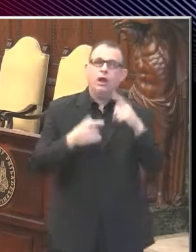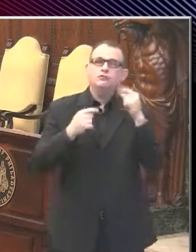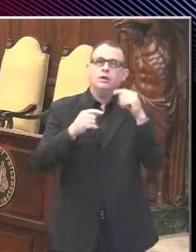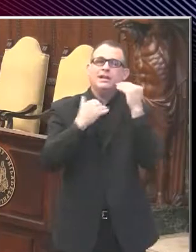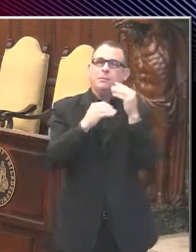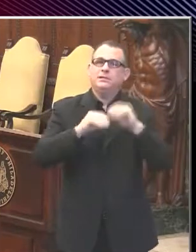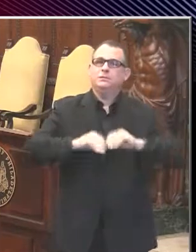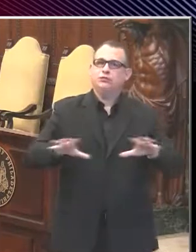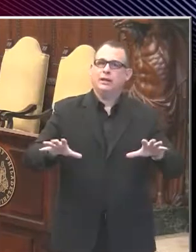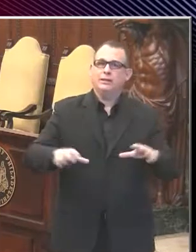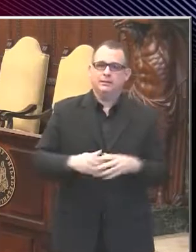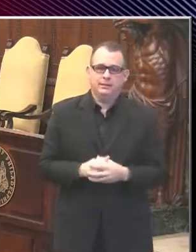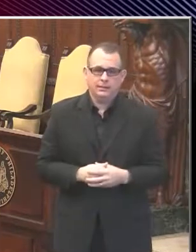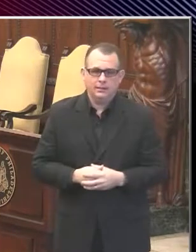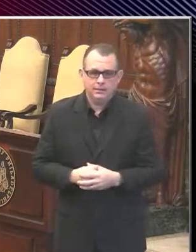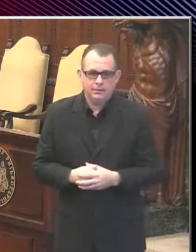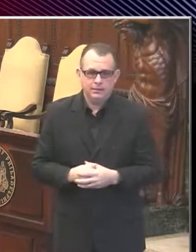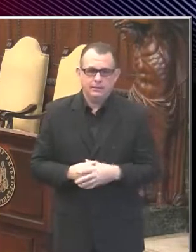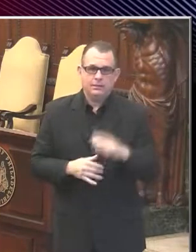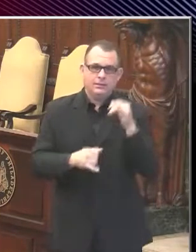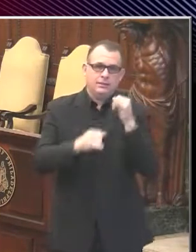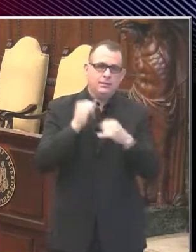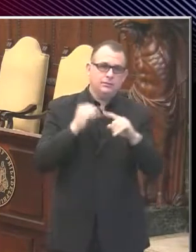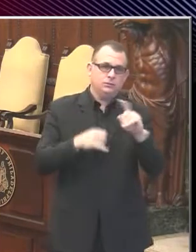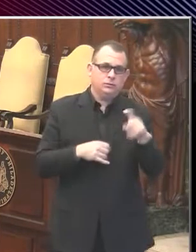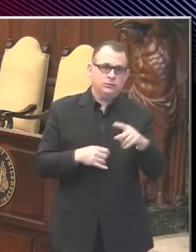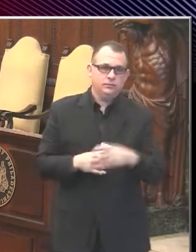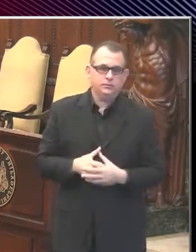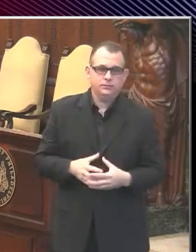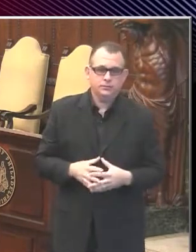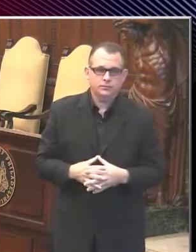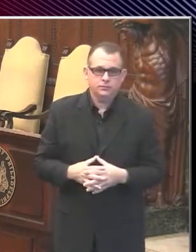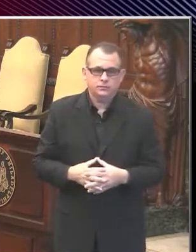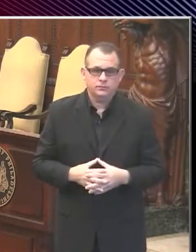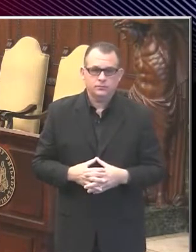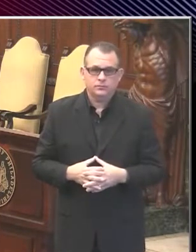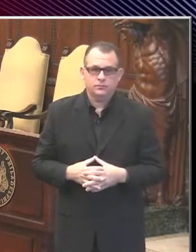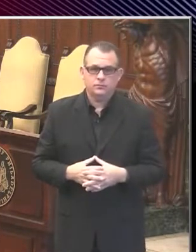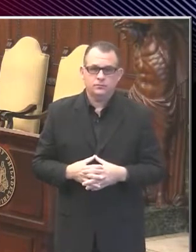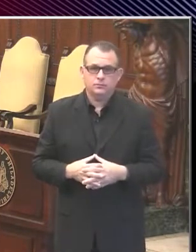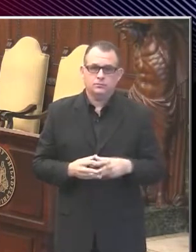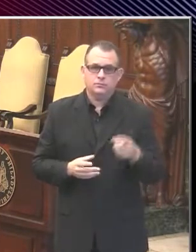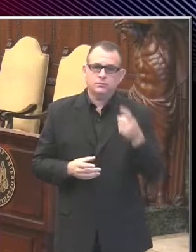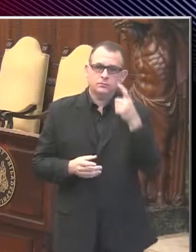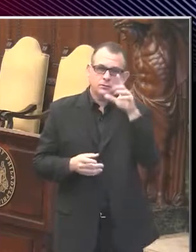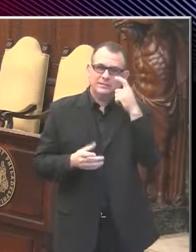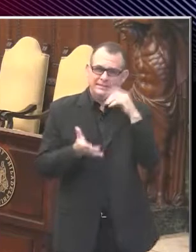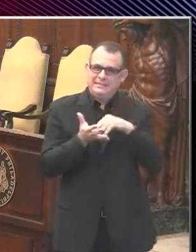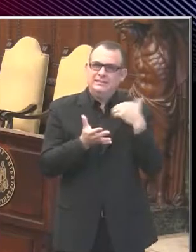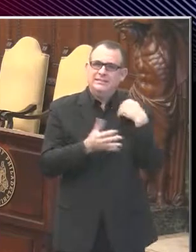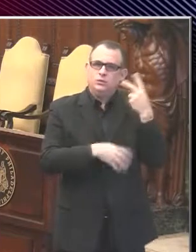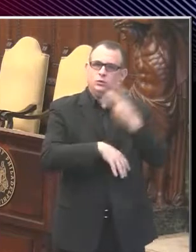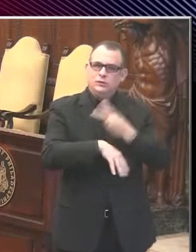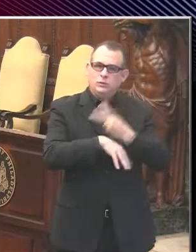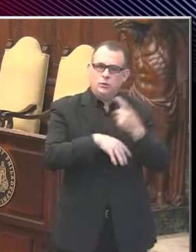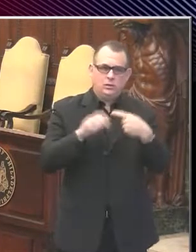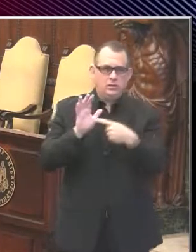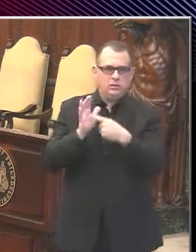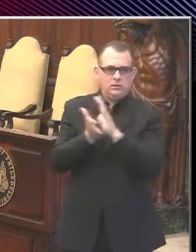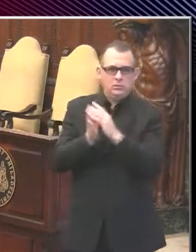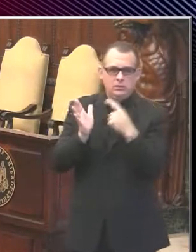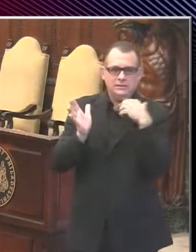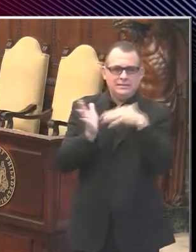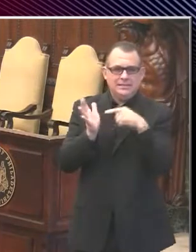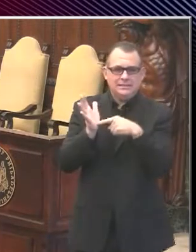Excellent. And the last question for you is there was a study that was released two days ago that showed asymptomatic patients